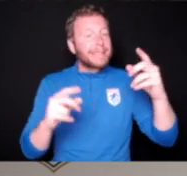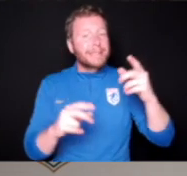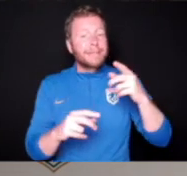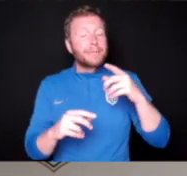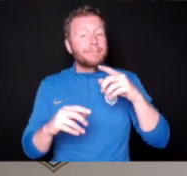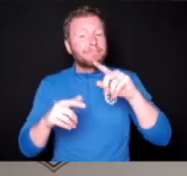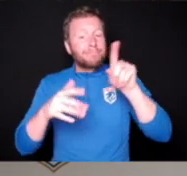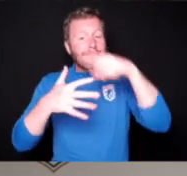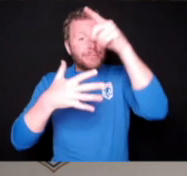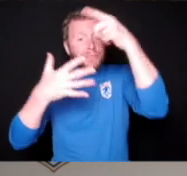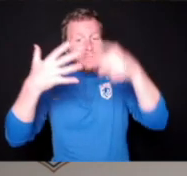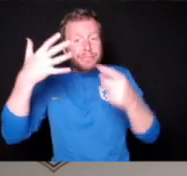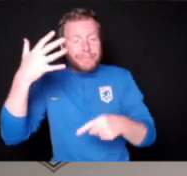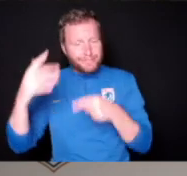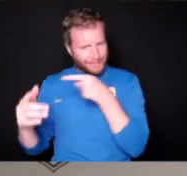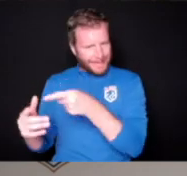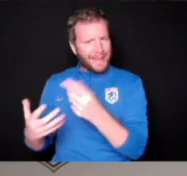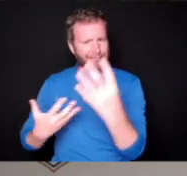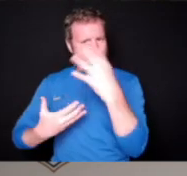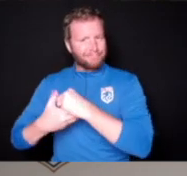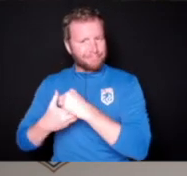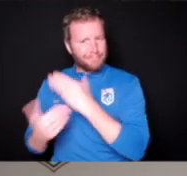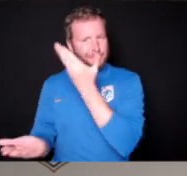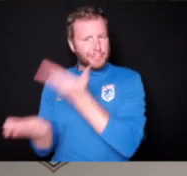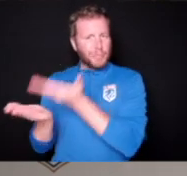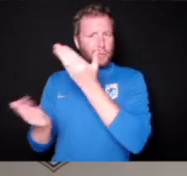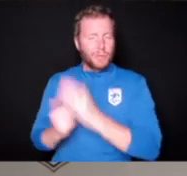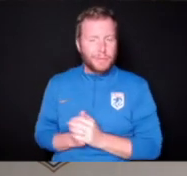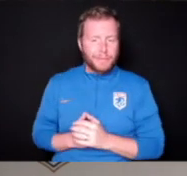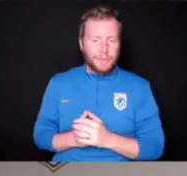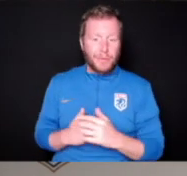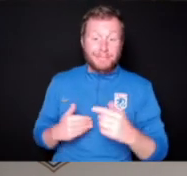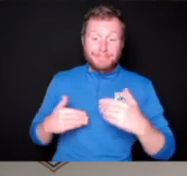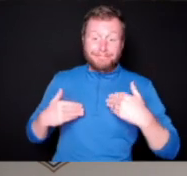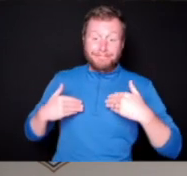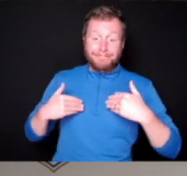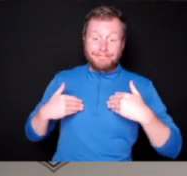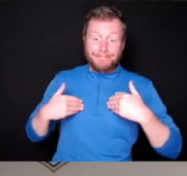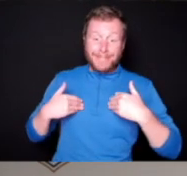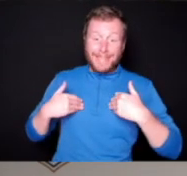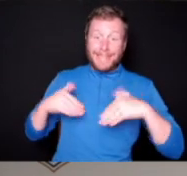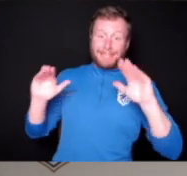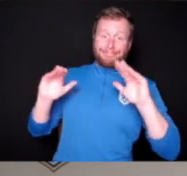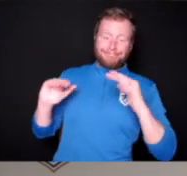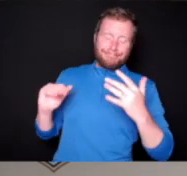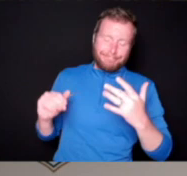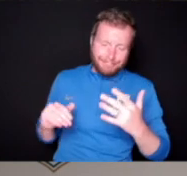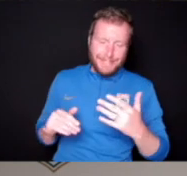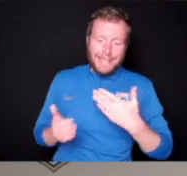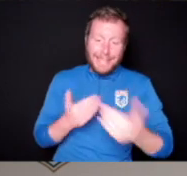I think conceding early was tough. But even before the goal, we didn't start well.